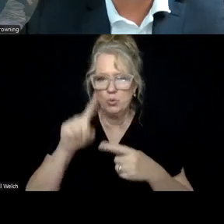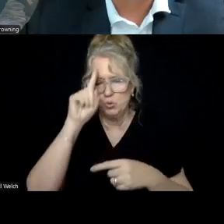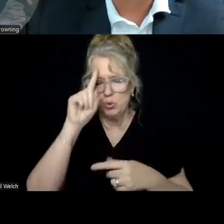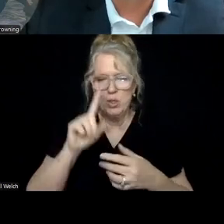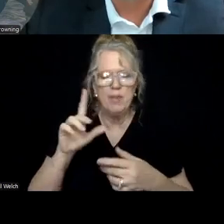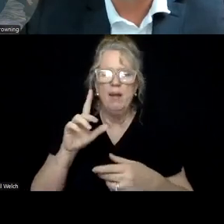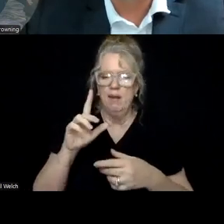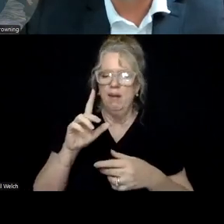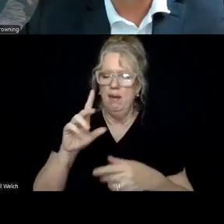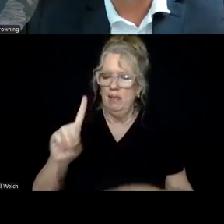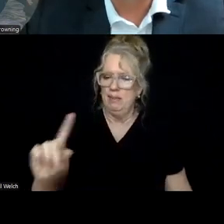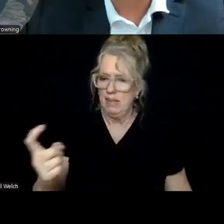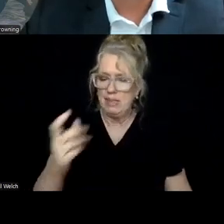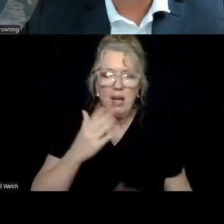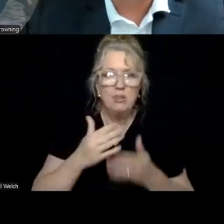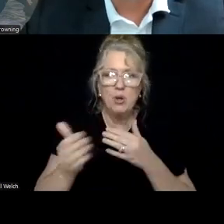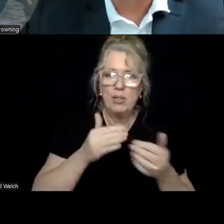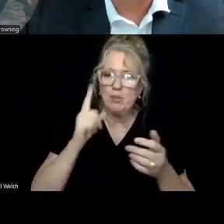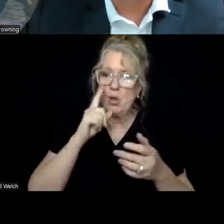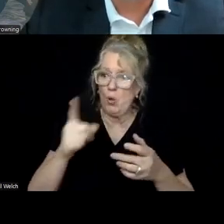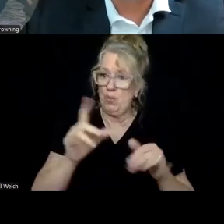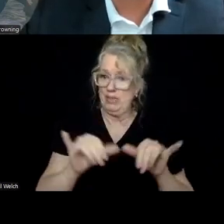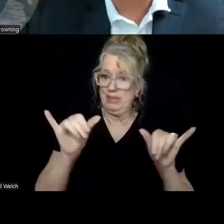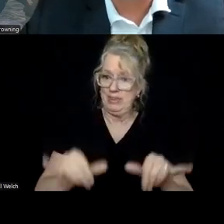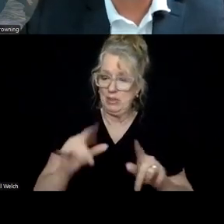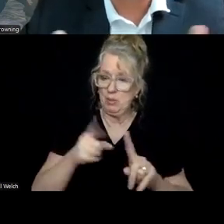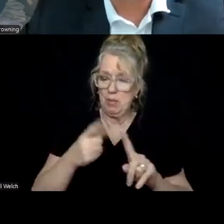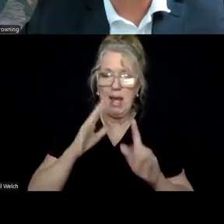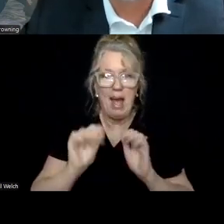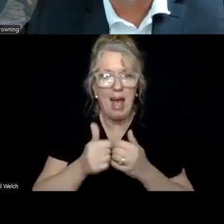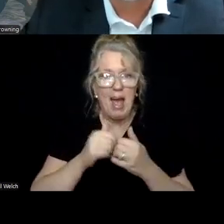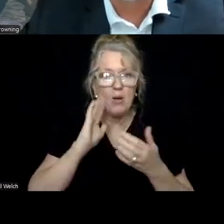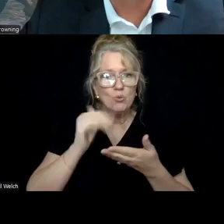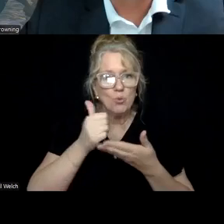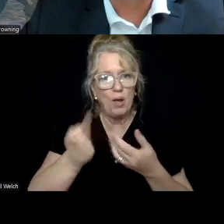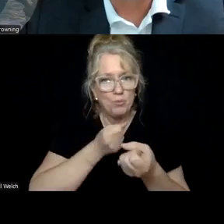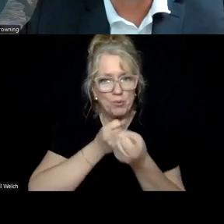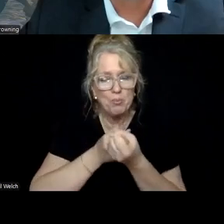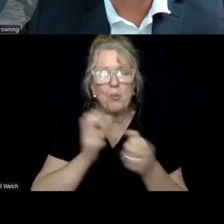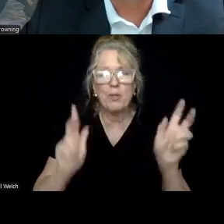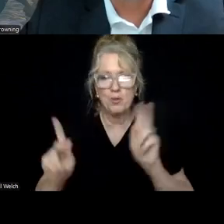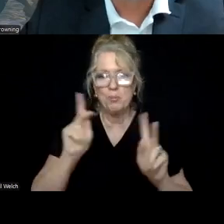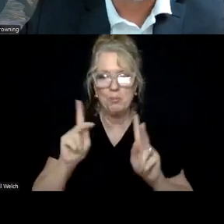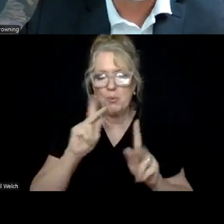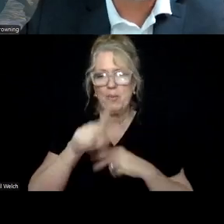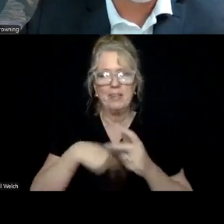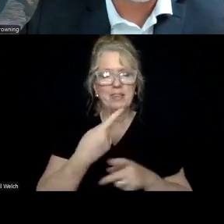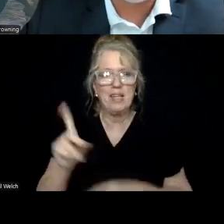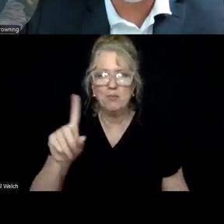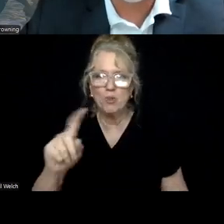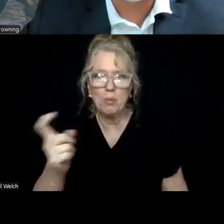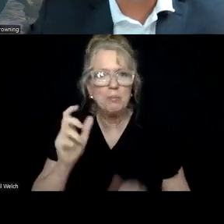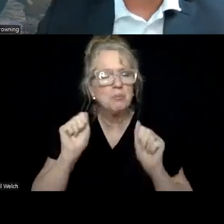the medical system having stigma about how, even how to help support folks with this diagnosis. So